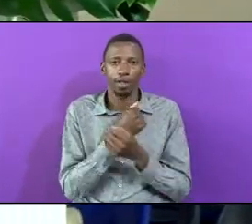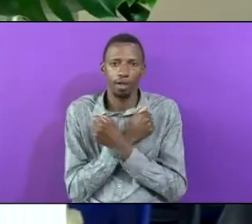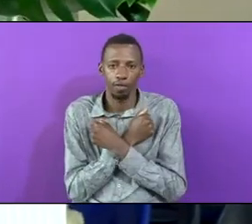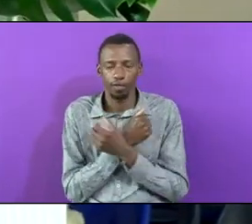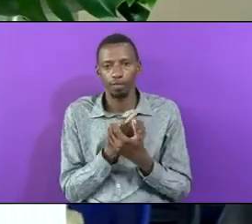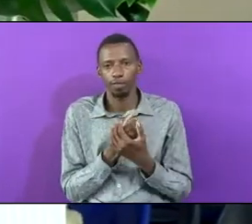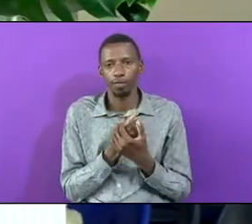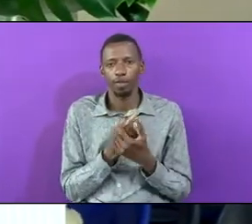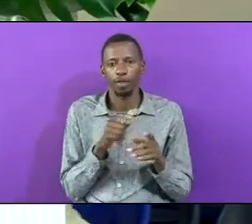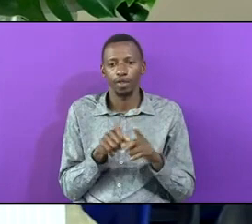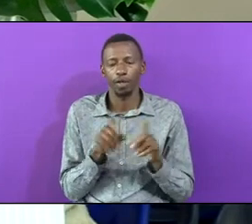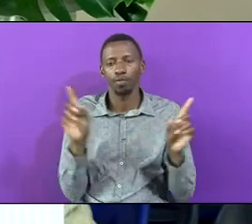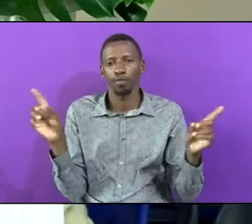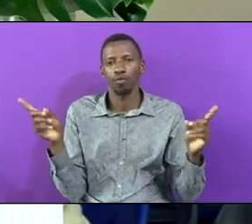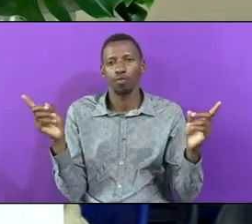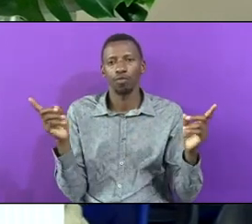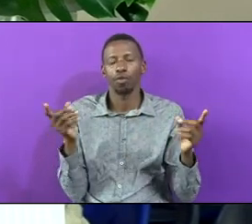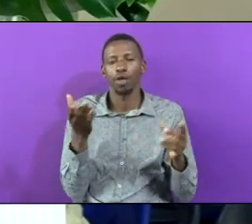Who Are You